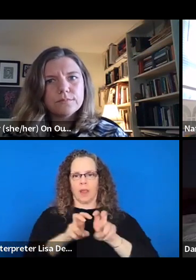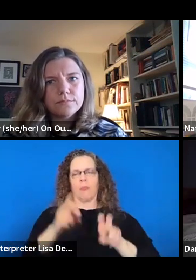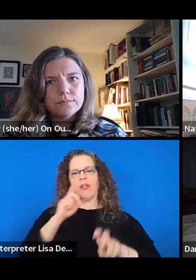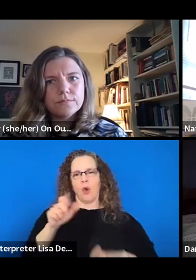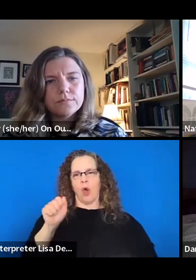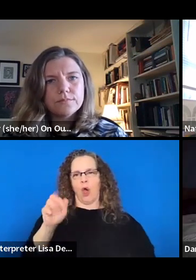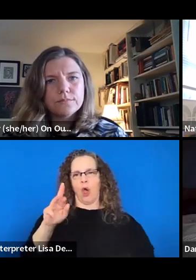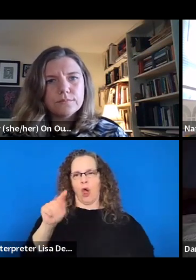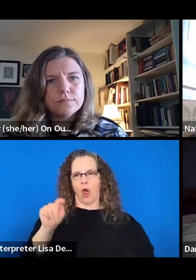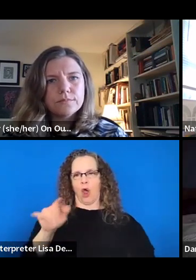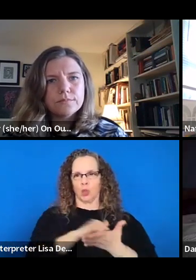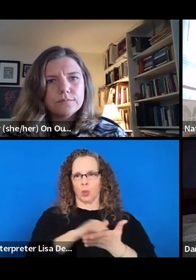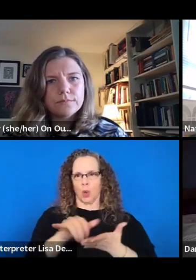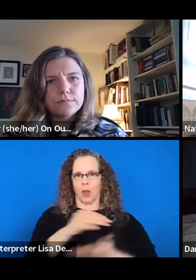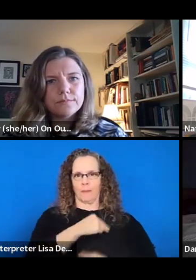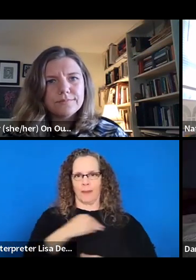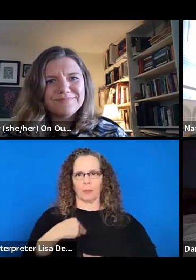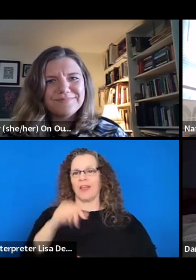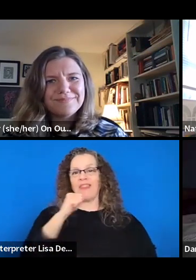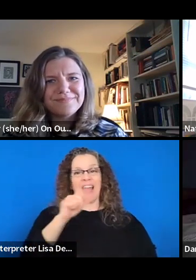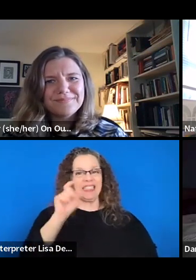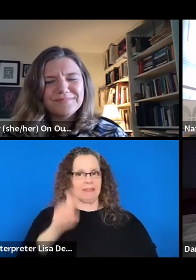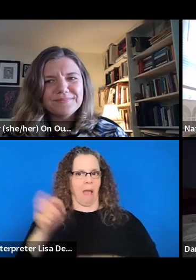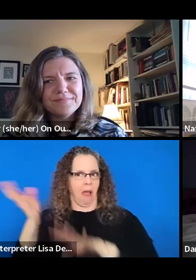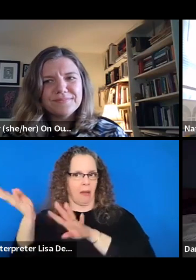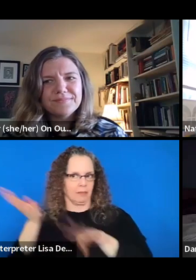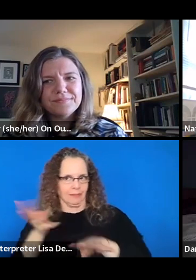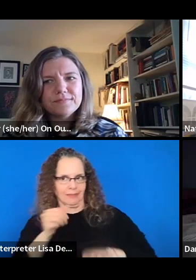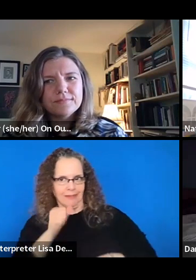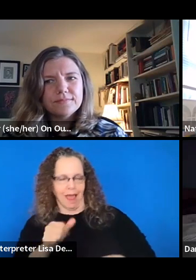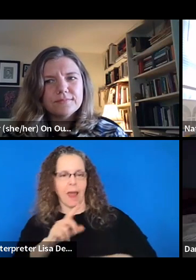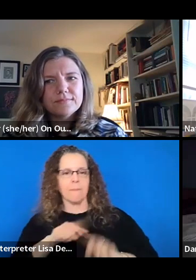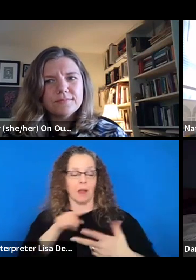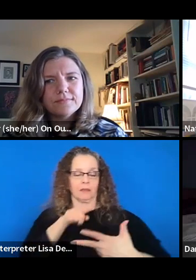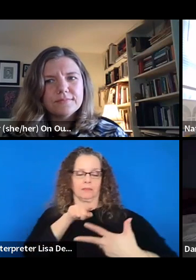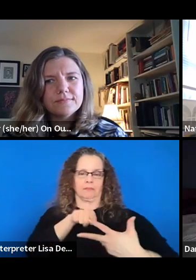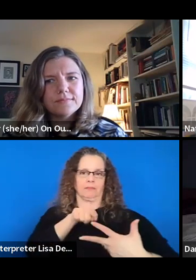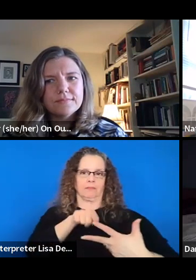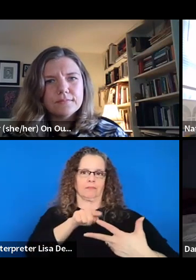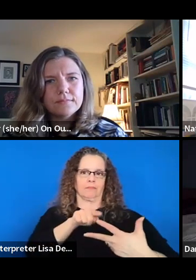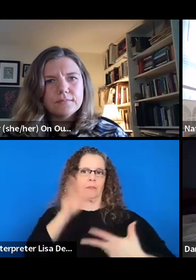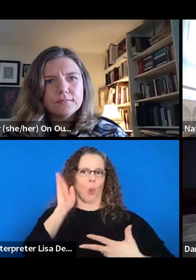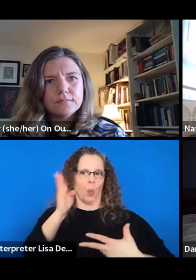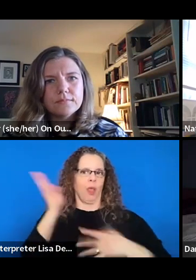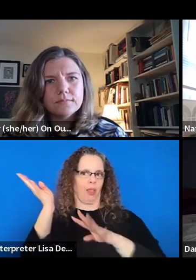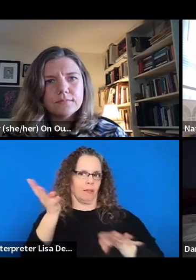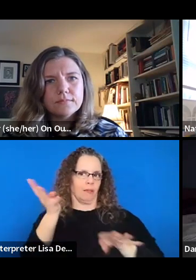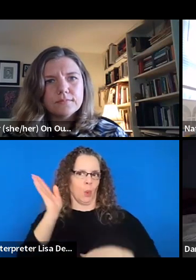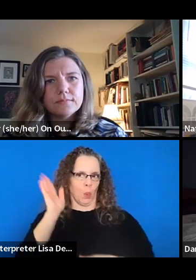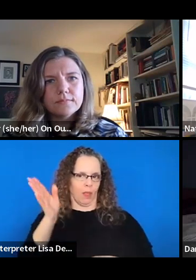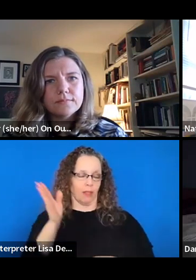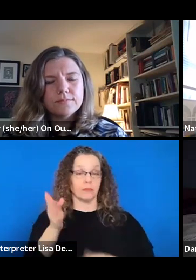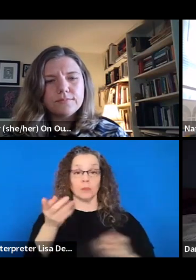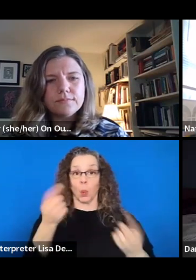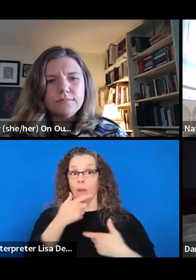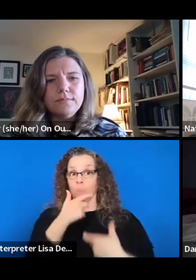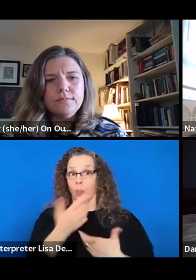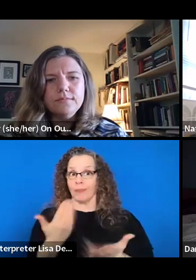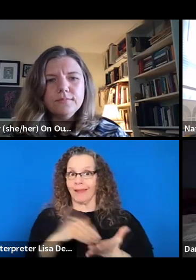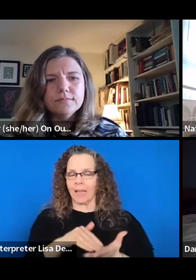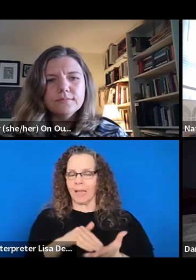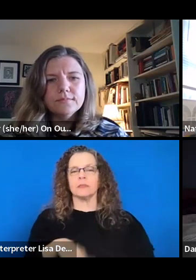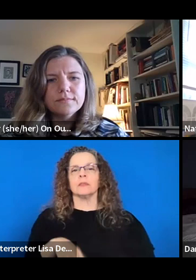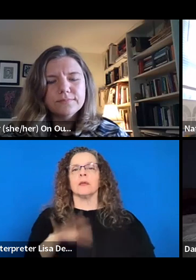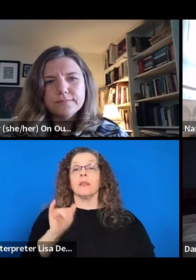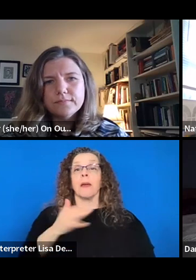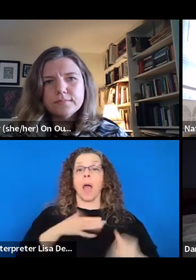community, um, that will not be live streamed on HowlRound, but do check out the second, the second part, which will. Um, that's my plug. Now I offer it to you